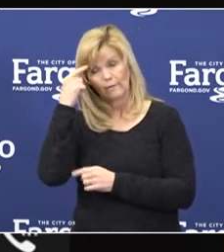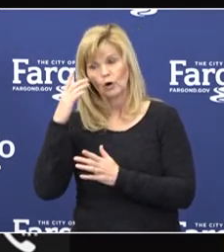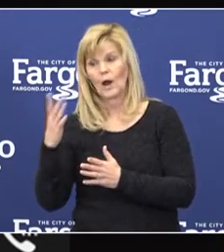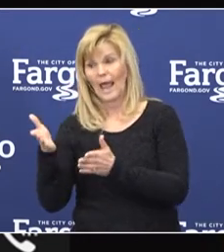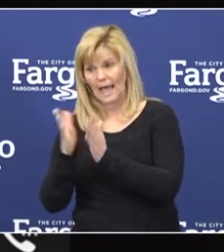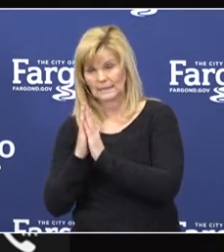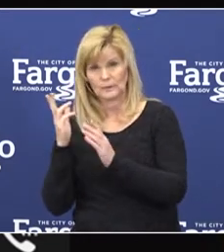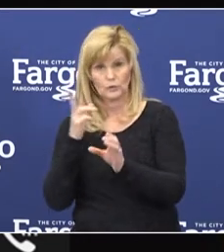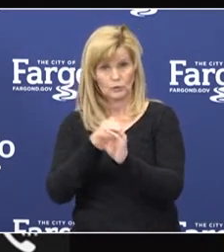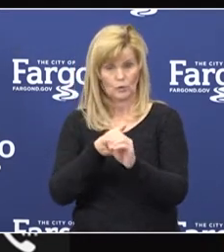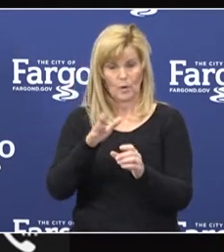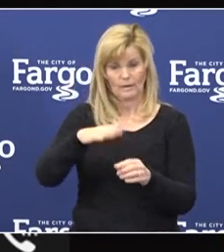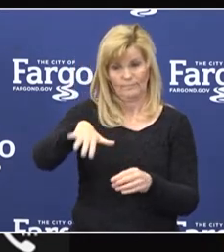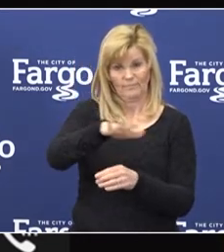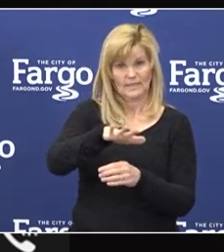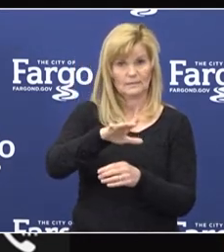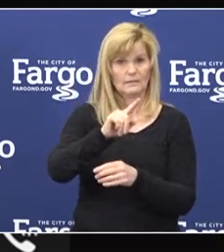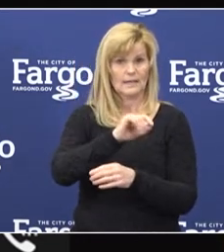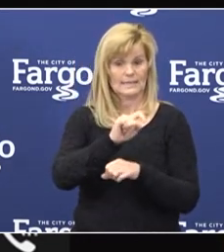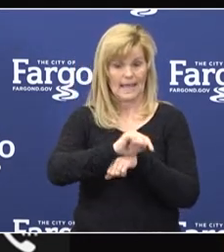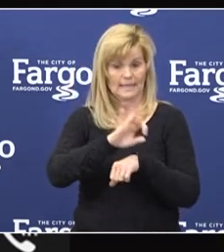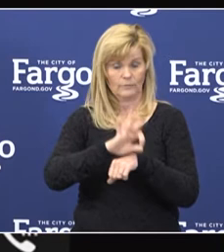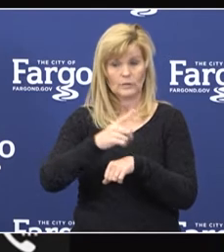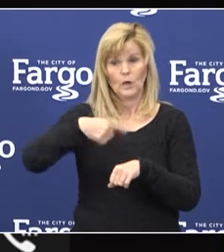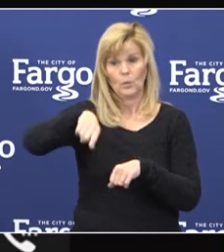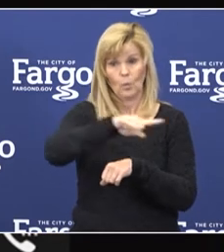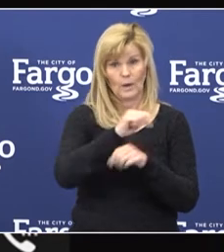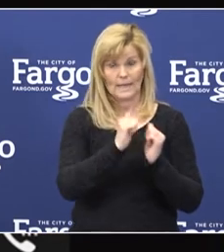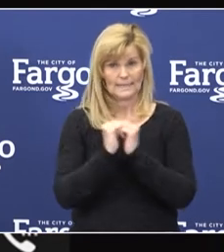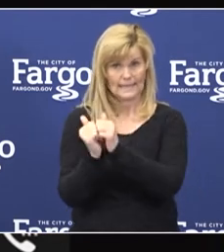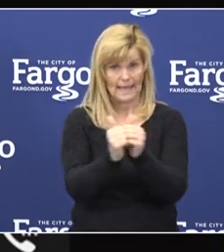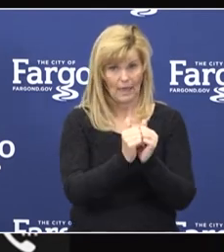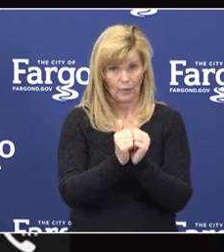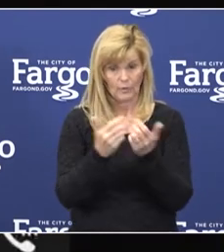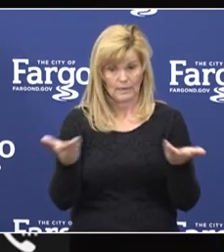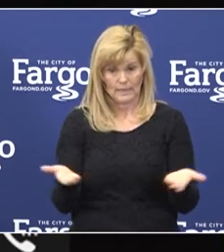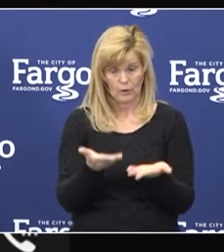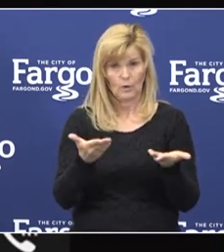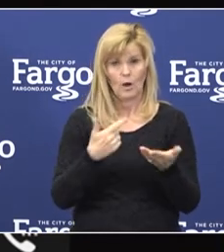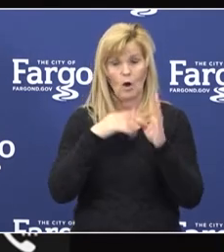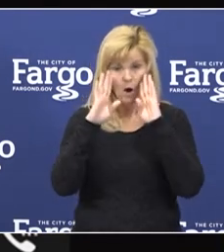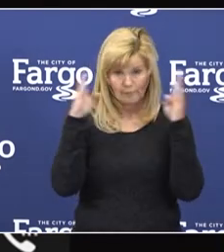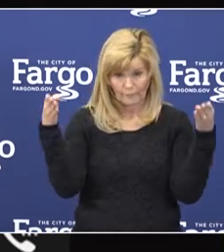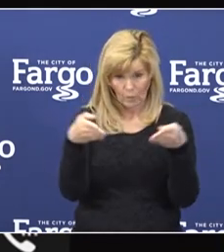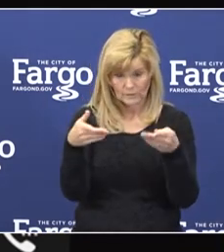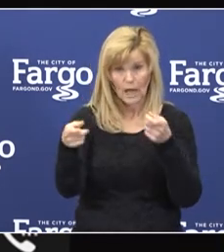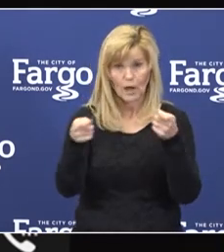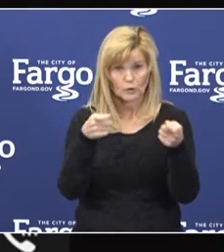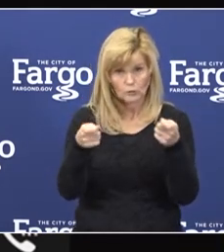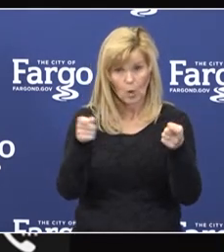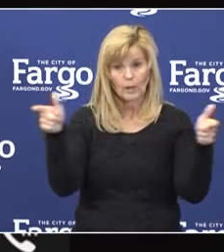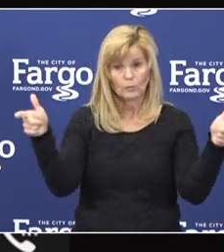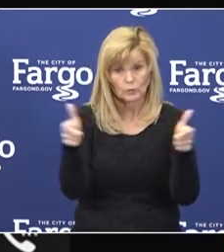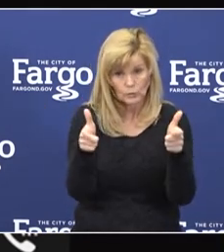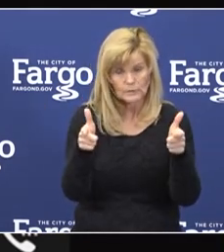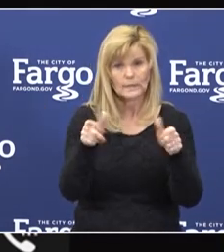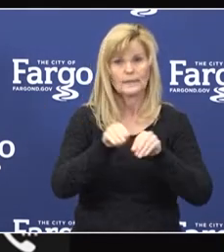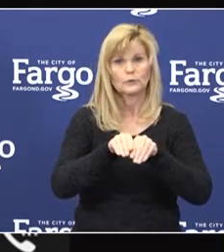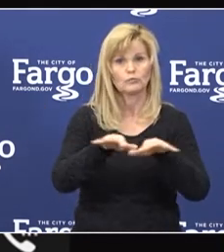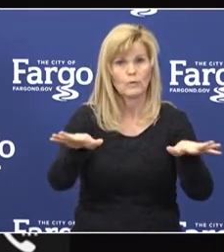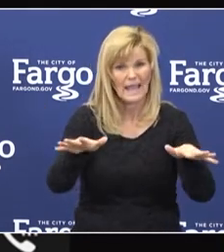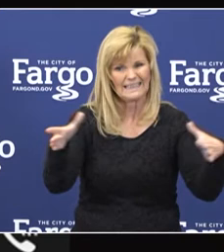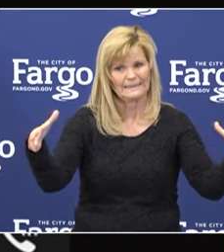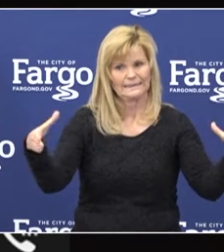task force and work collaboratively in our metro area to focus on controlling the spread of the virus and working